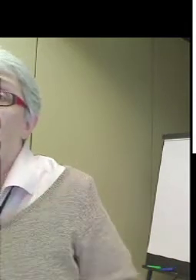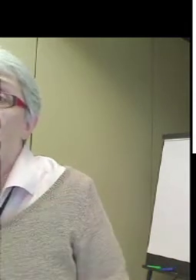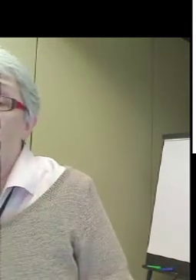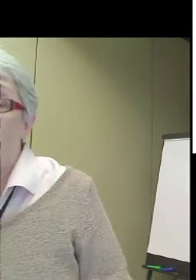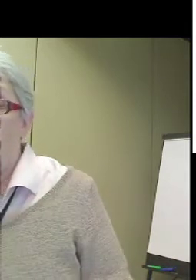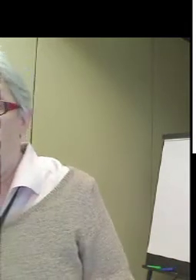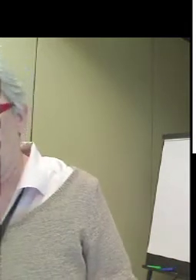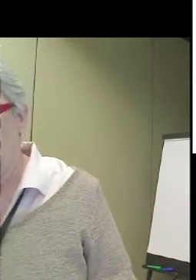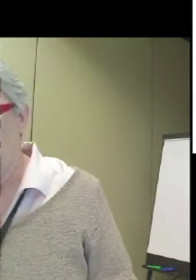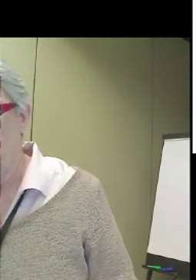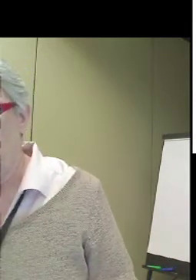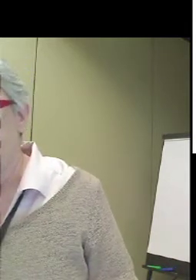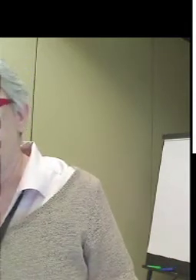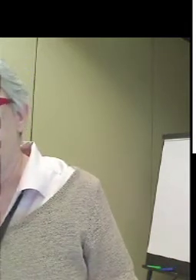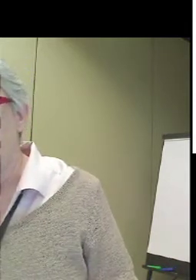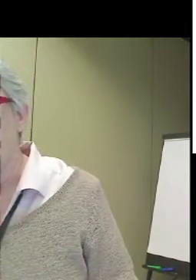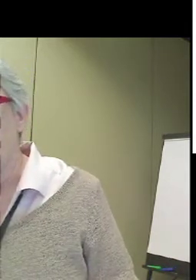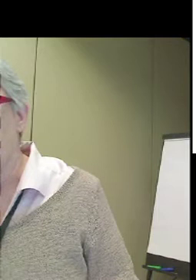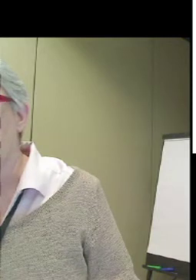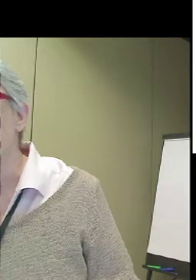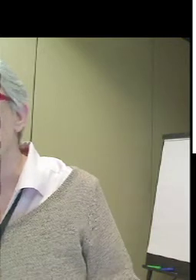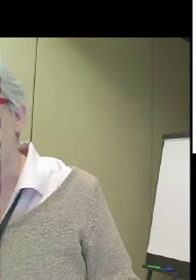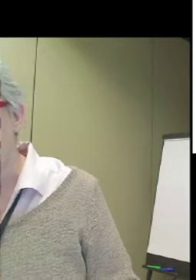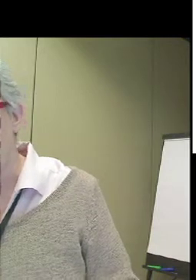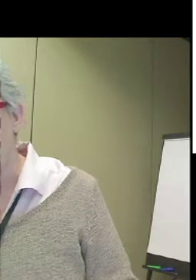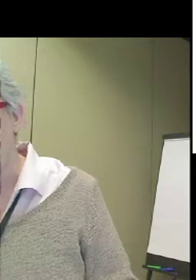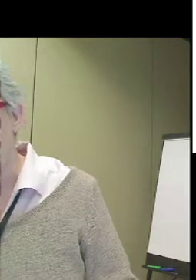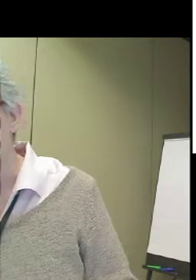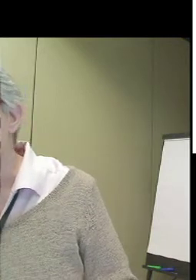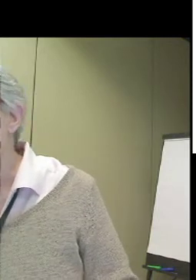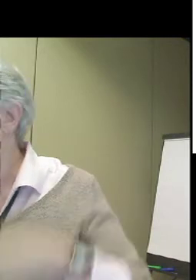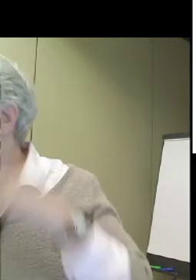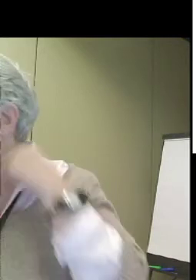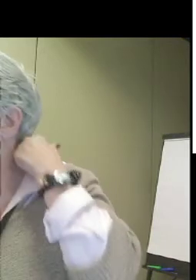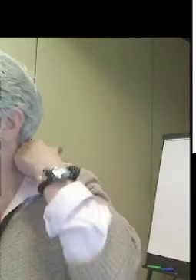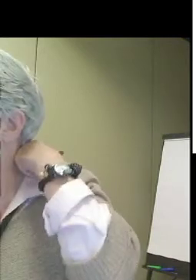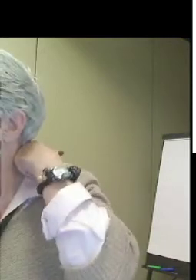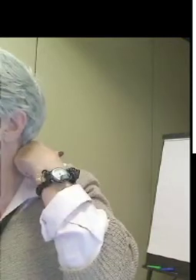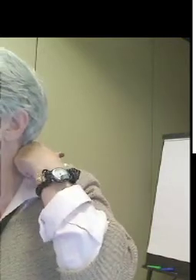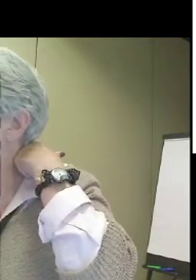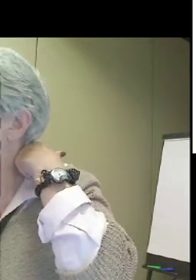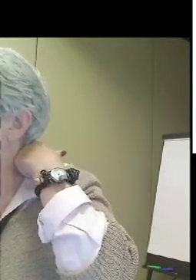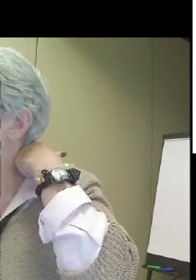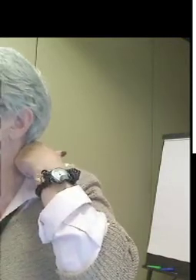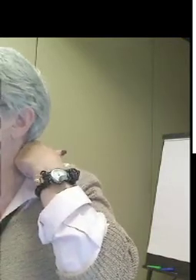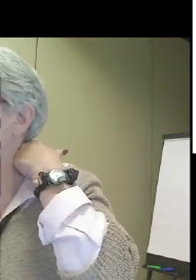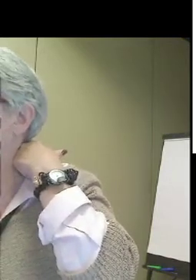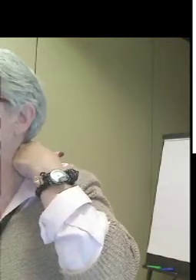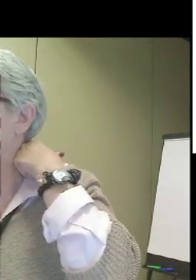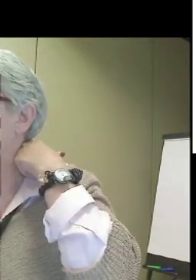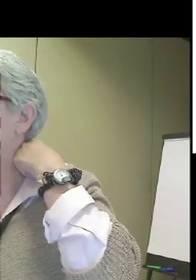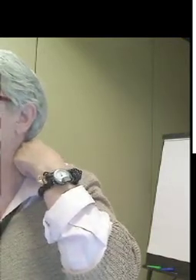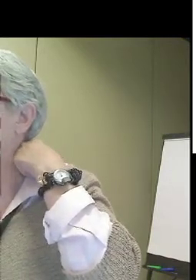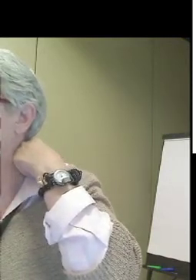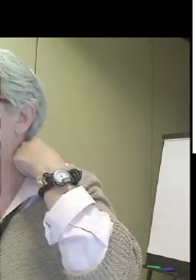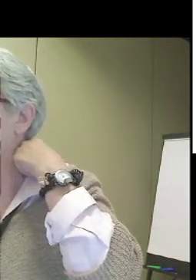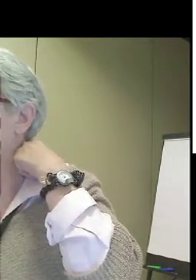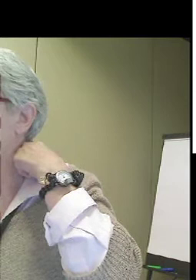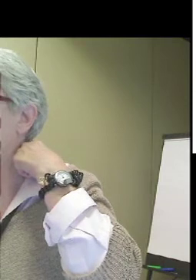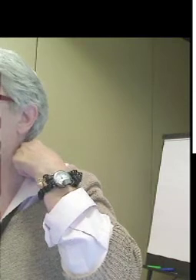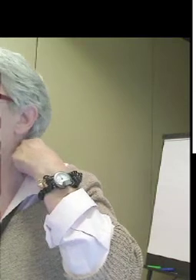very much a question and answer and conversational format. The number of objects varies. lot of times the